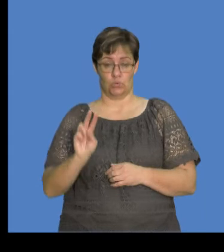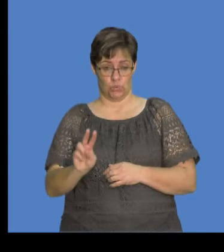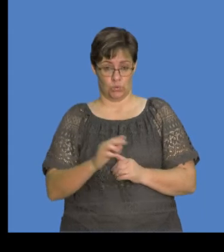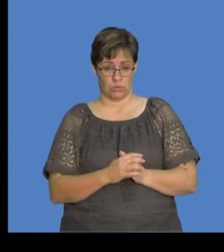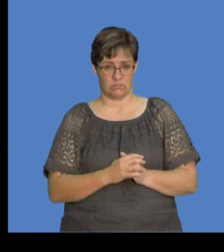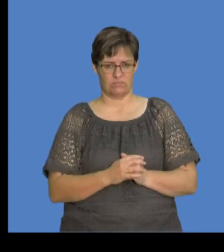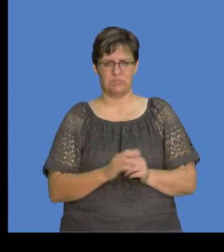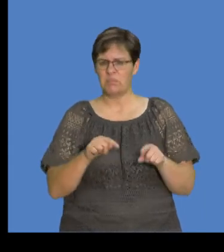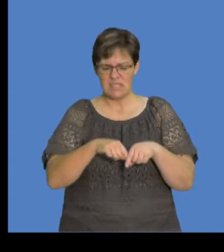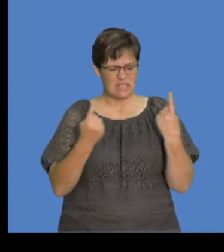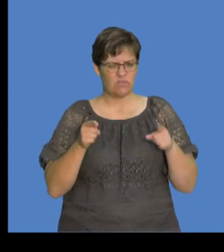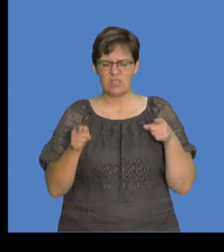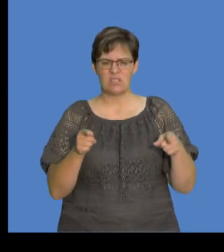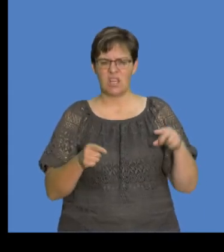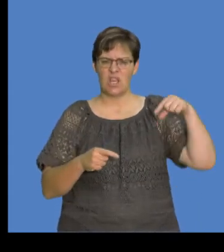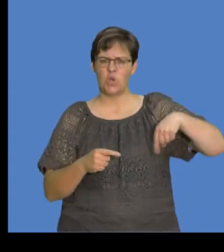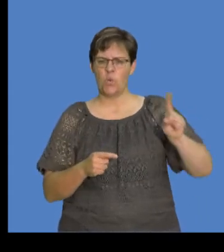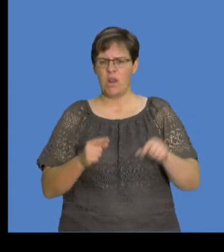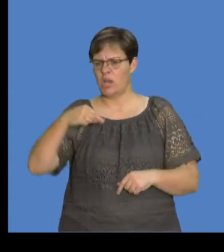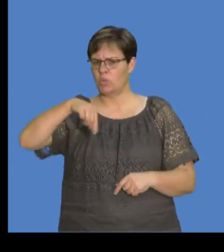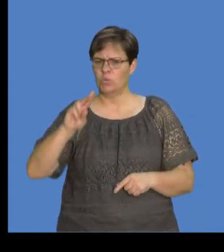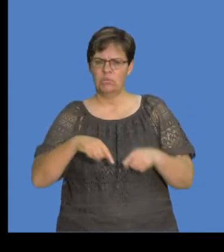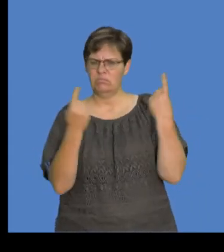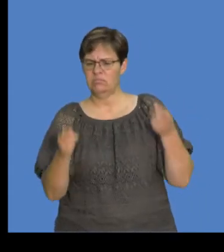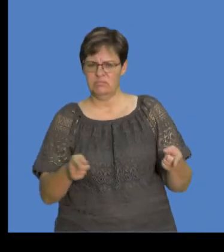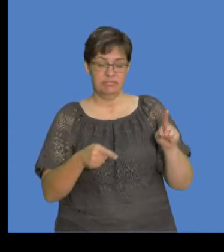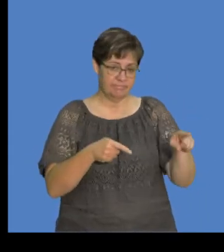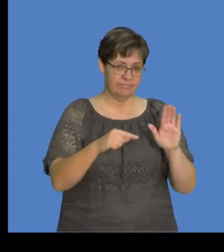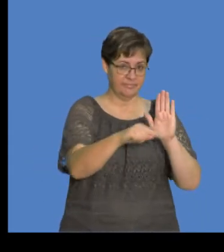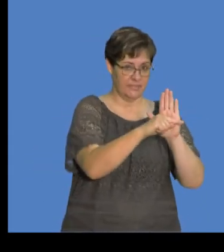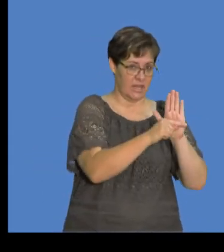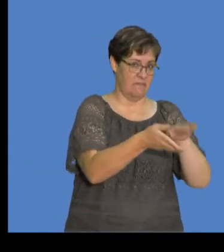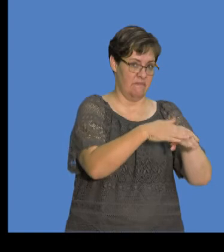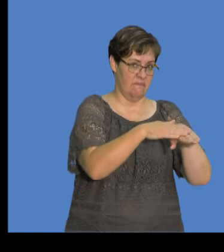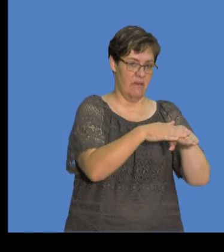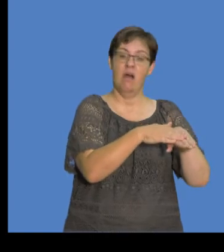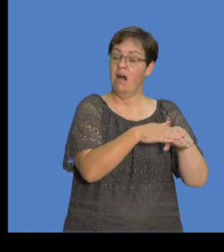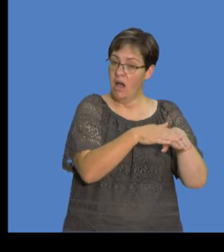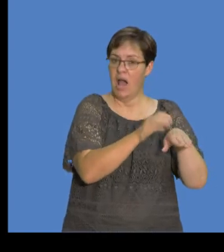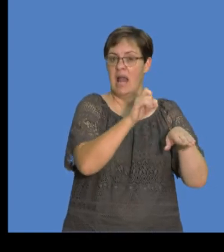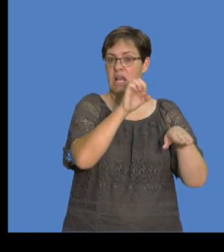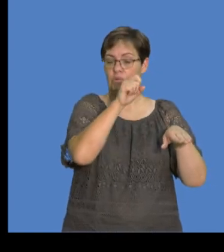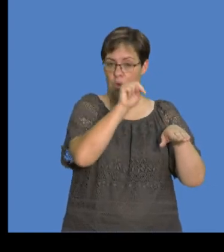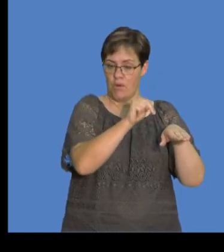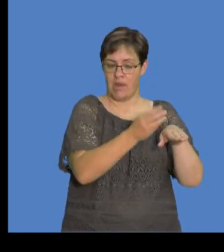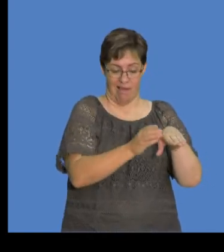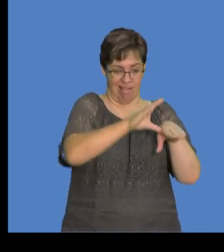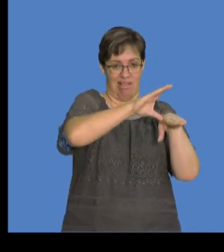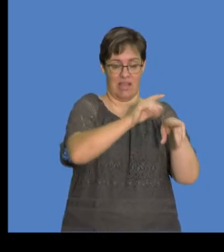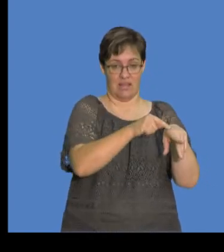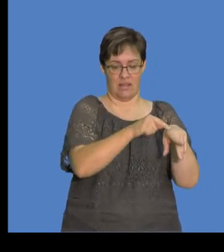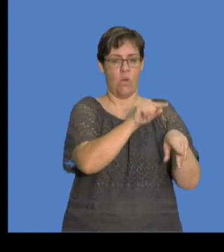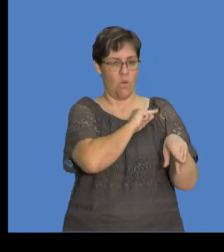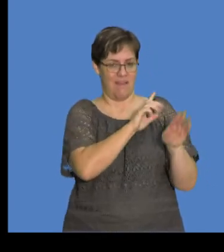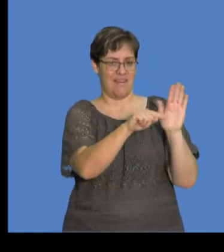So what's the difference between Q1 and Q2? Q1 is negatively charged. It has got excess electrons, okay? Why?